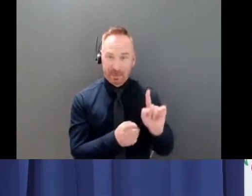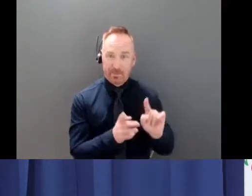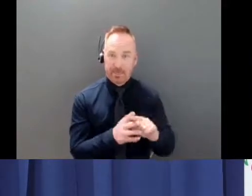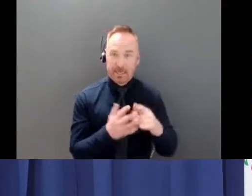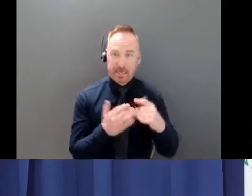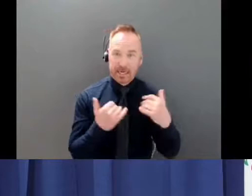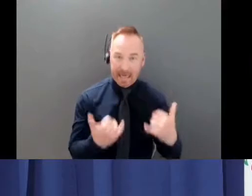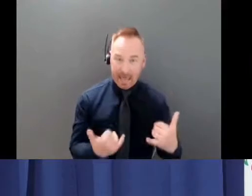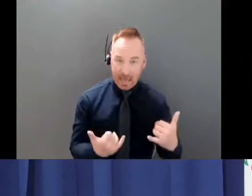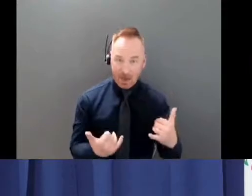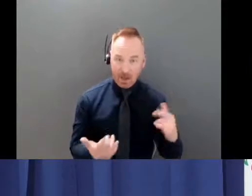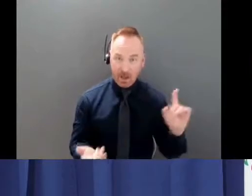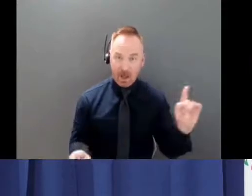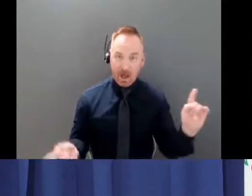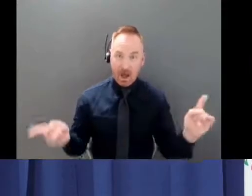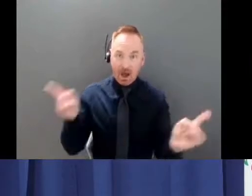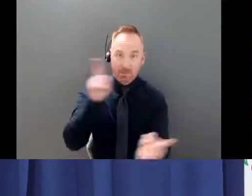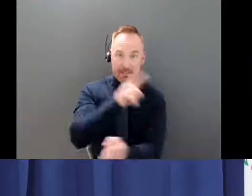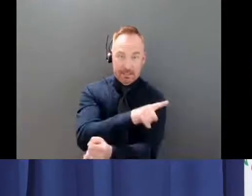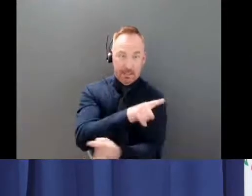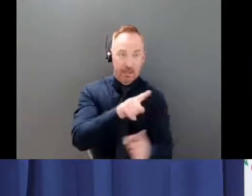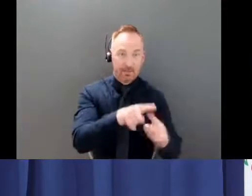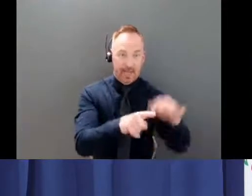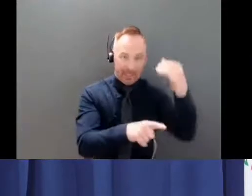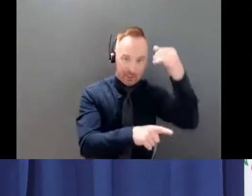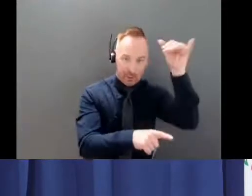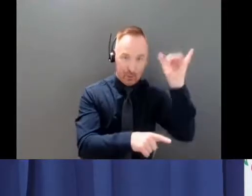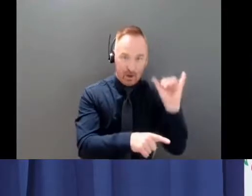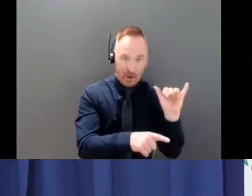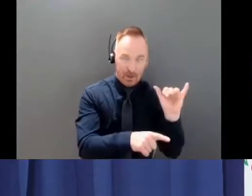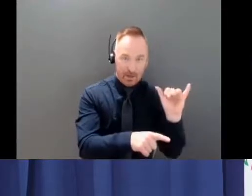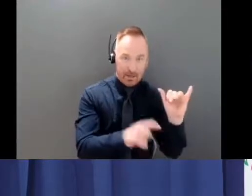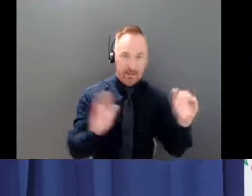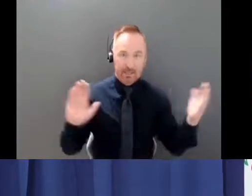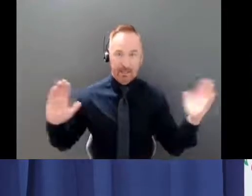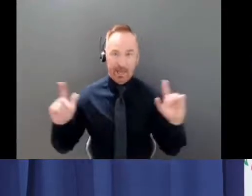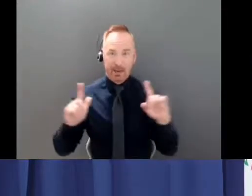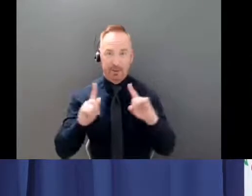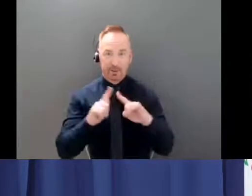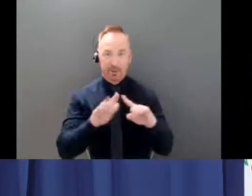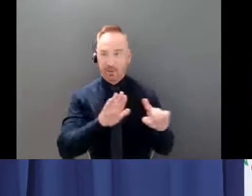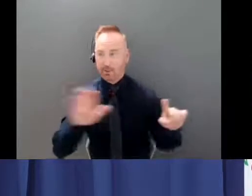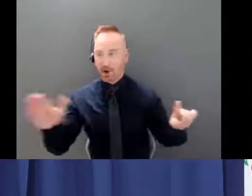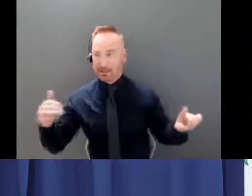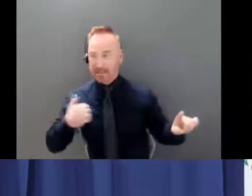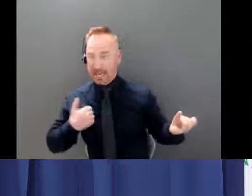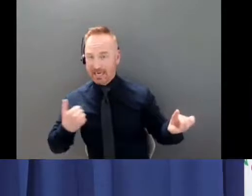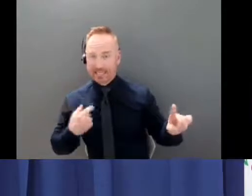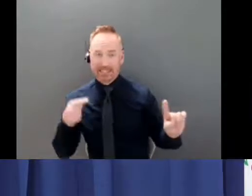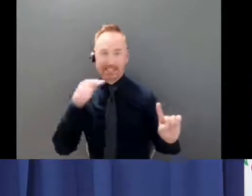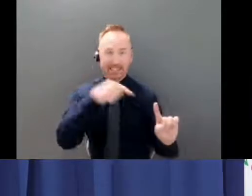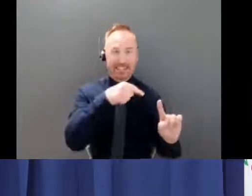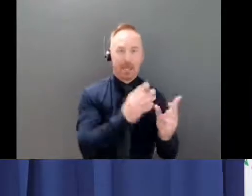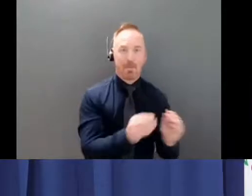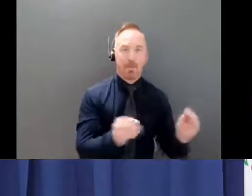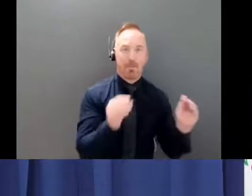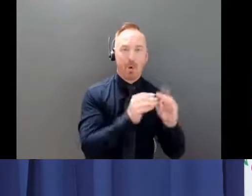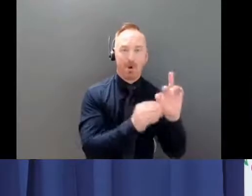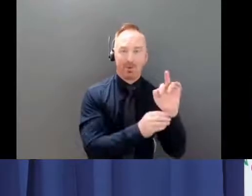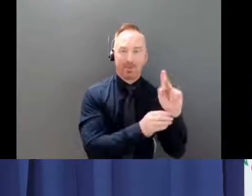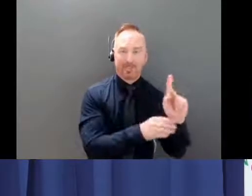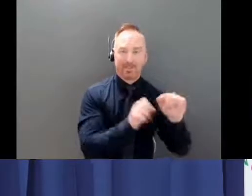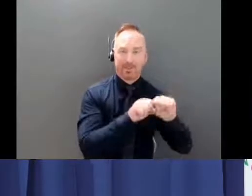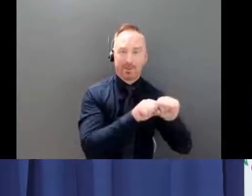in Canada than in Yukon than in the rest of Canada at this time. Have you no questions, Laurie?